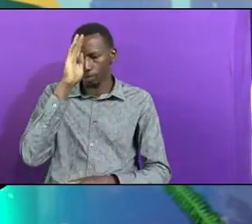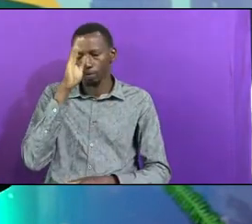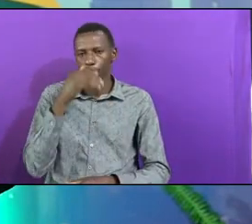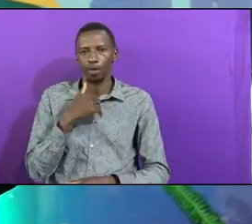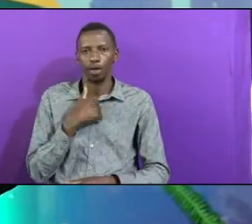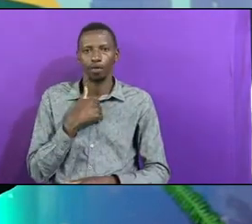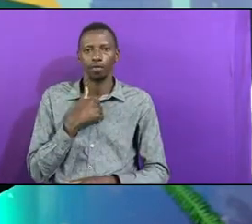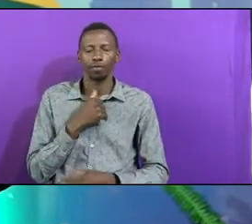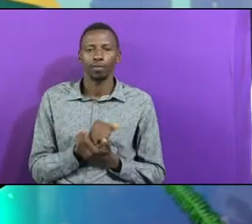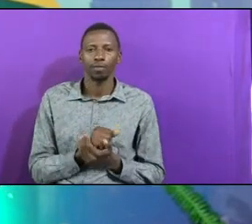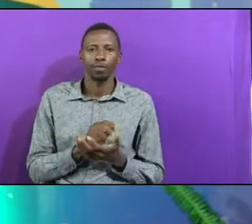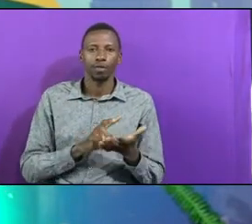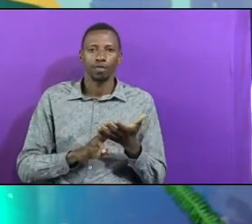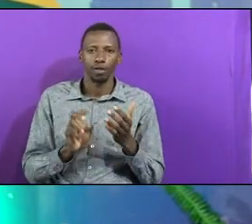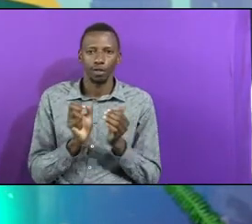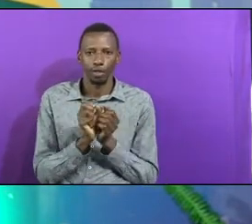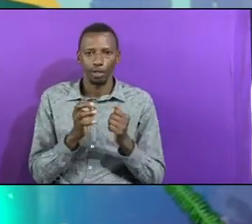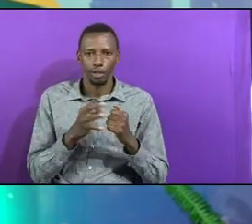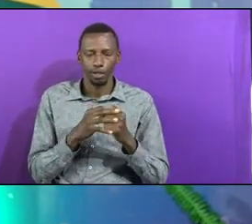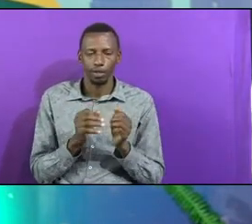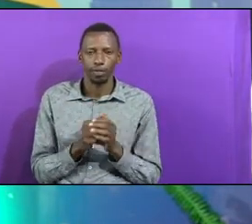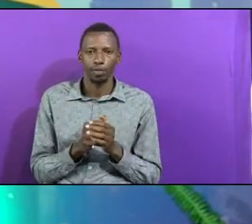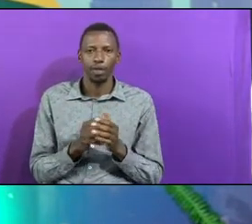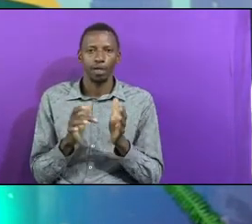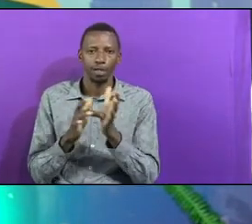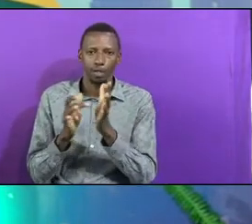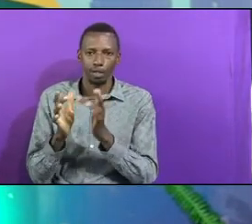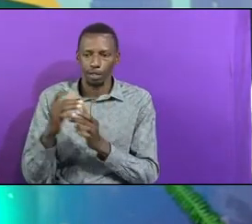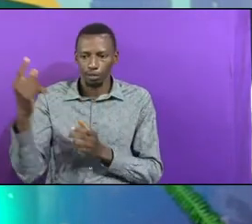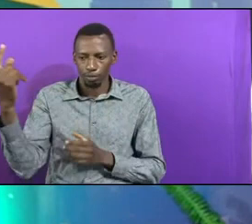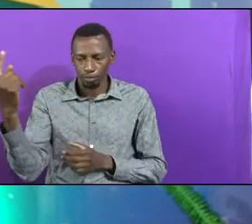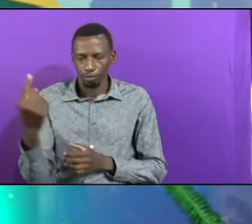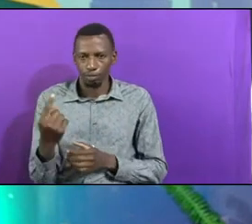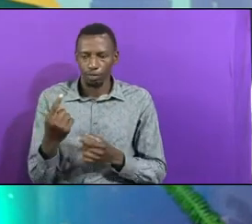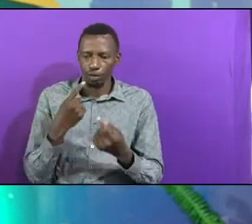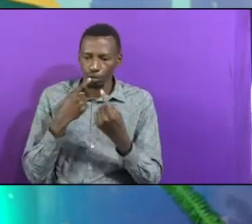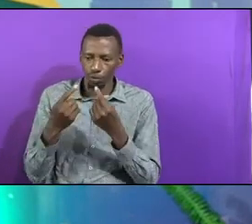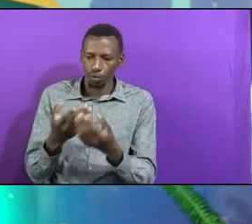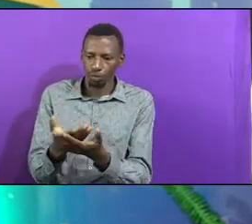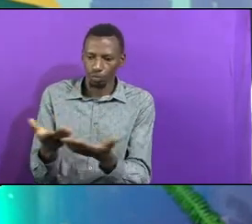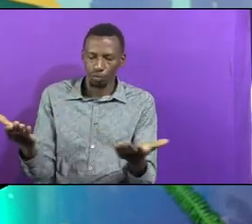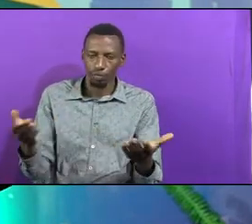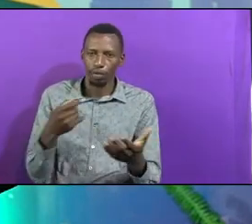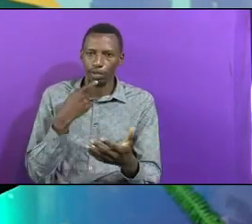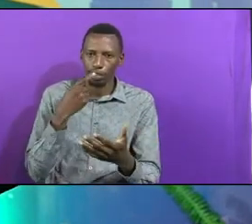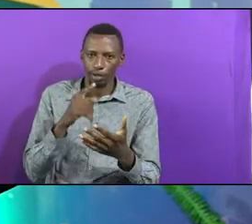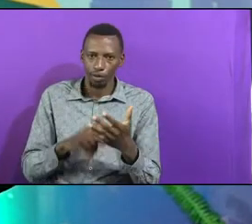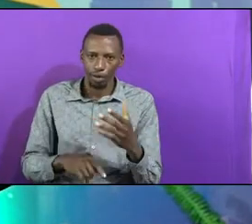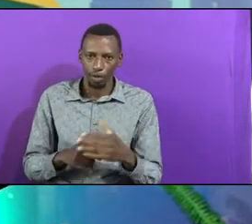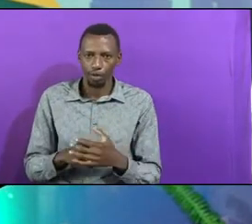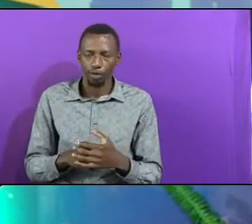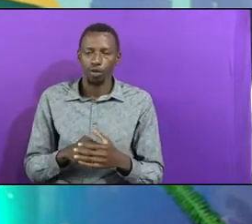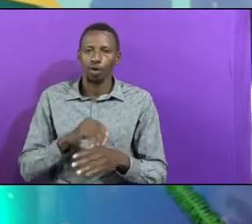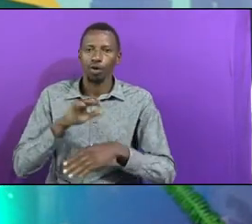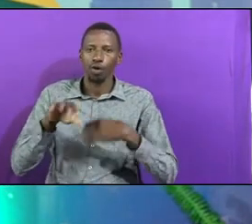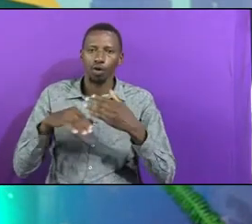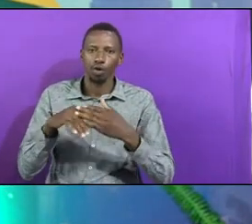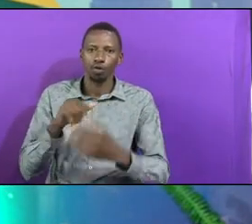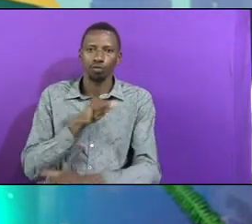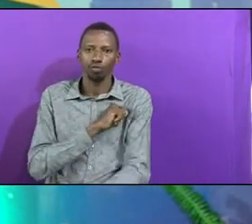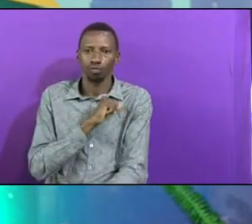Verse 18 Jesus came and spoke to them saying All authority